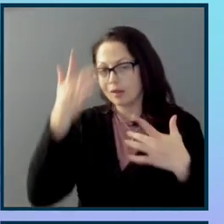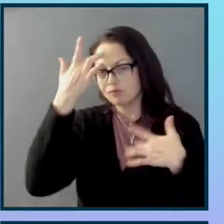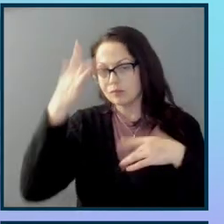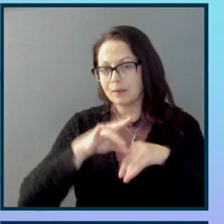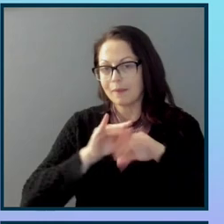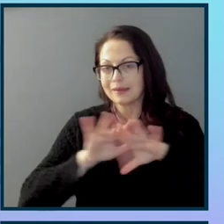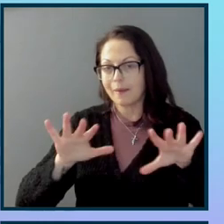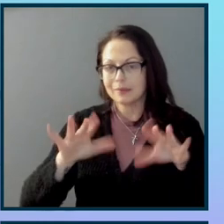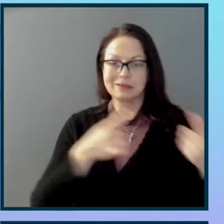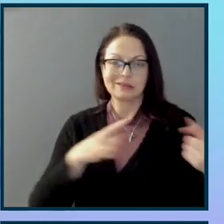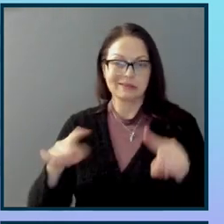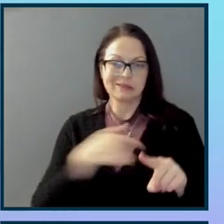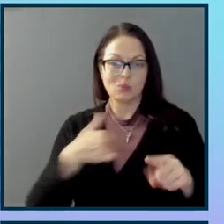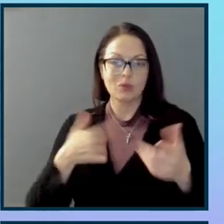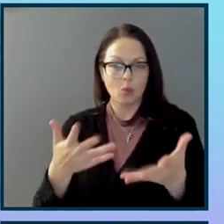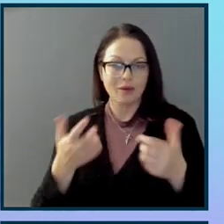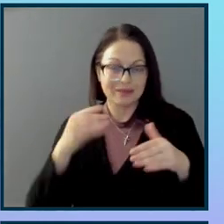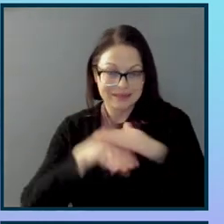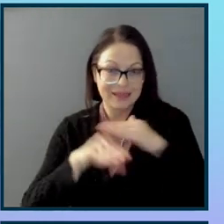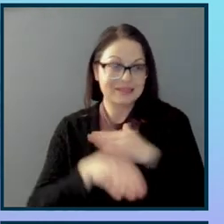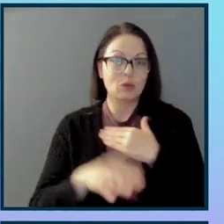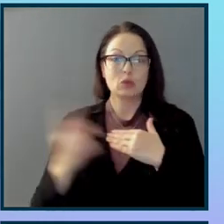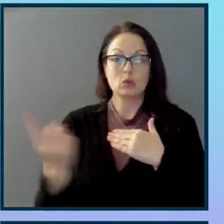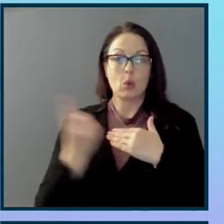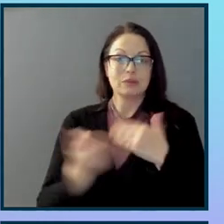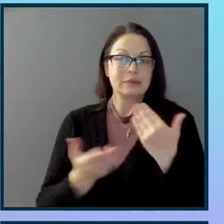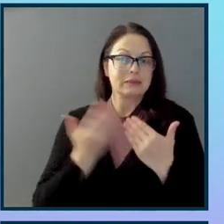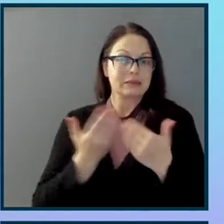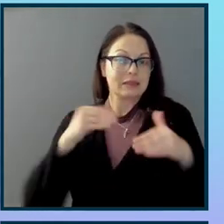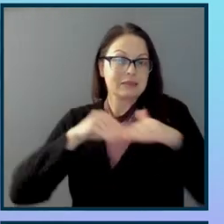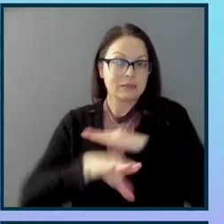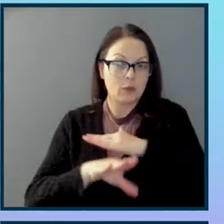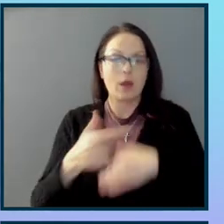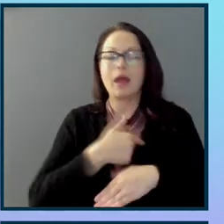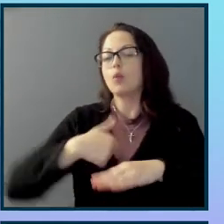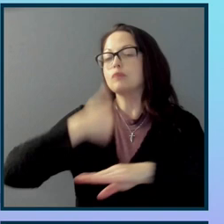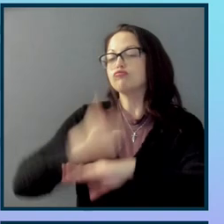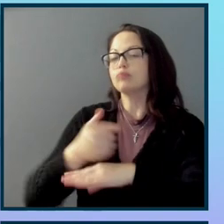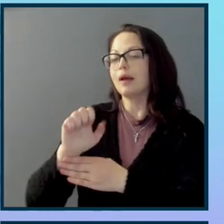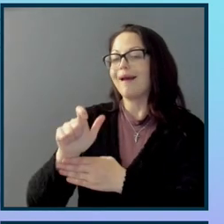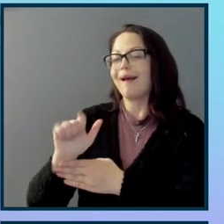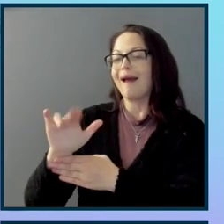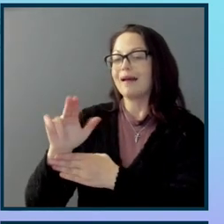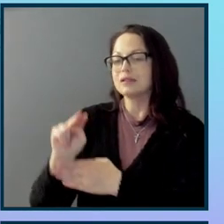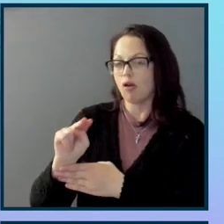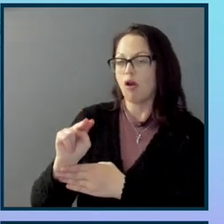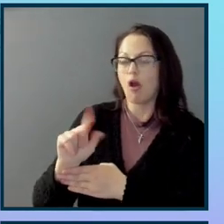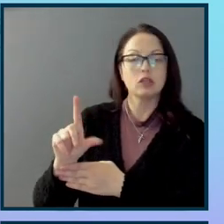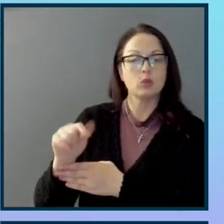we wanted to make accessibility accessible. And we launched AxeCon in 2021